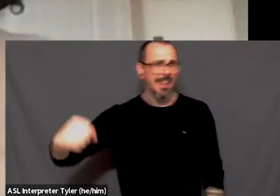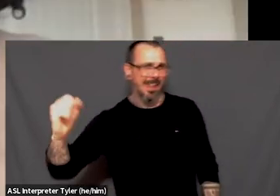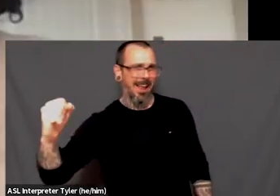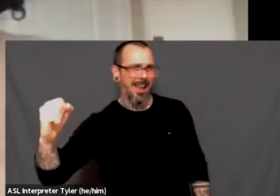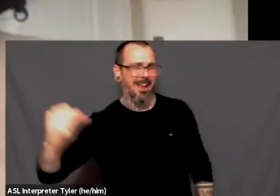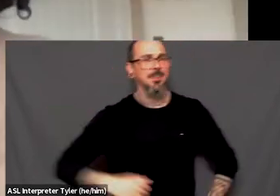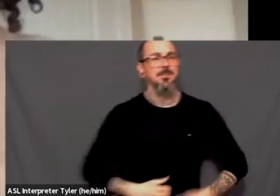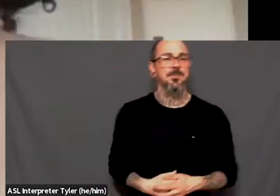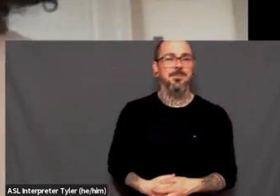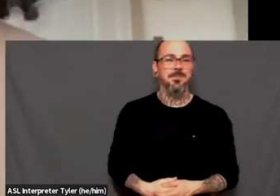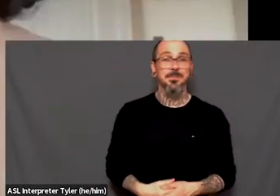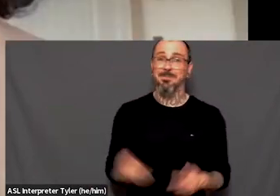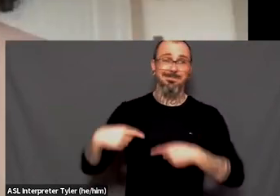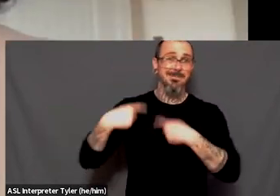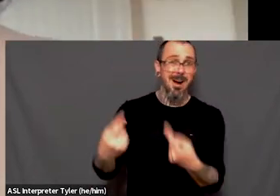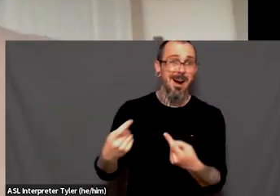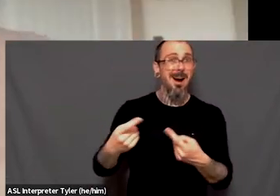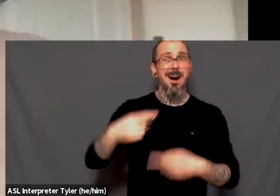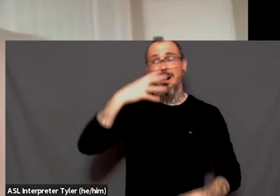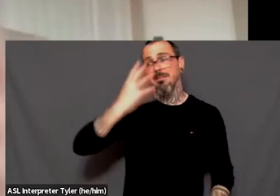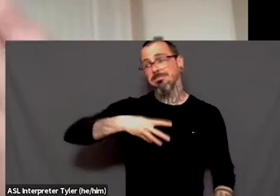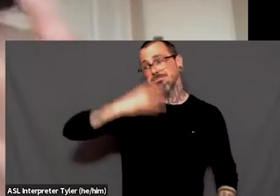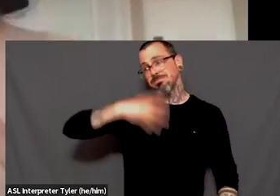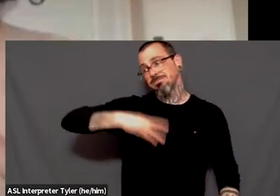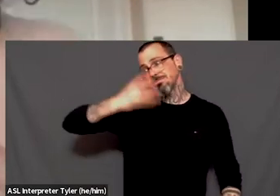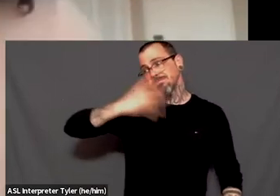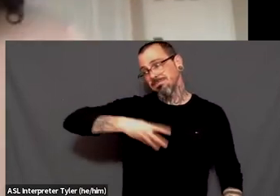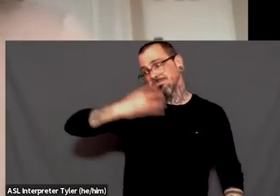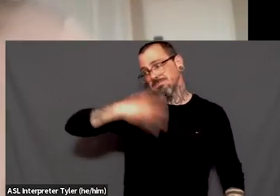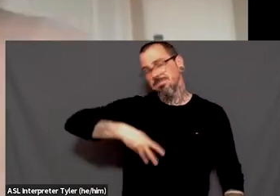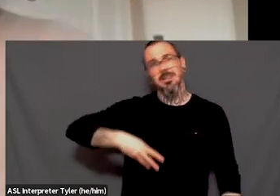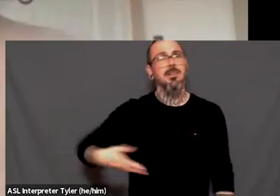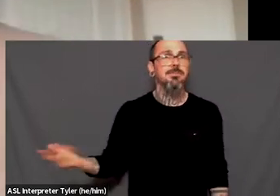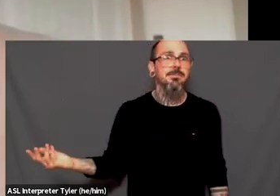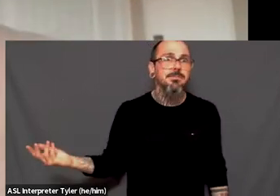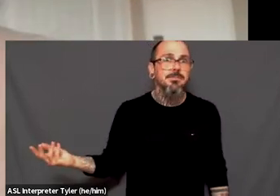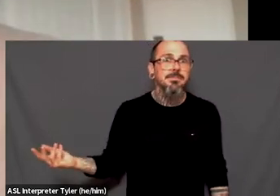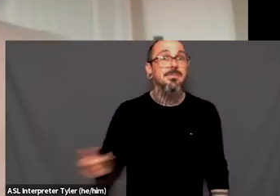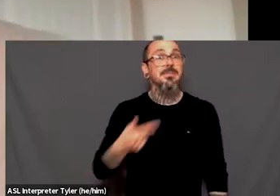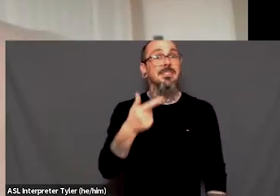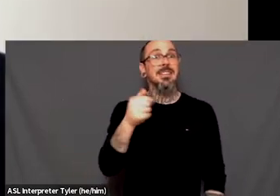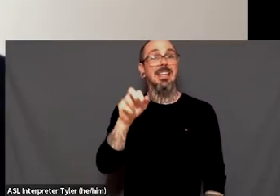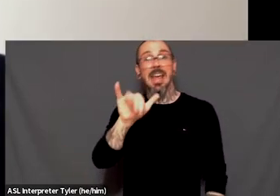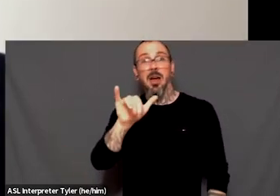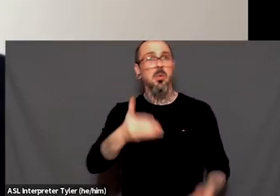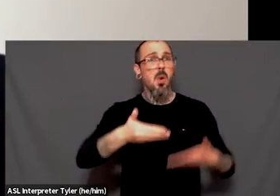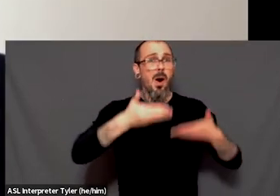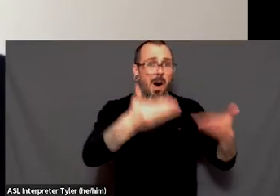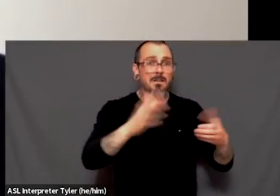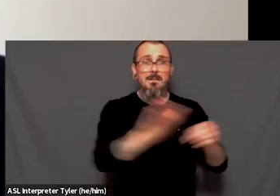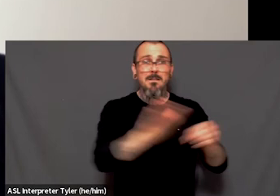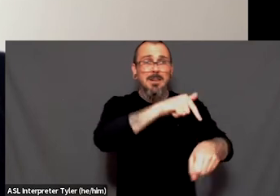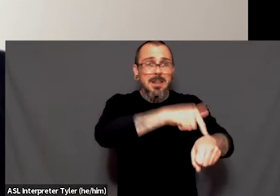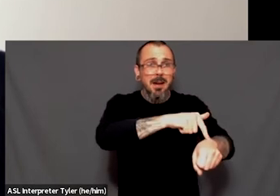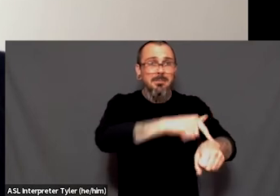Nobody's listening. We've been talking about creating, like, you know, just at least giving Gary full-time position is. Give Gary full